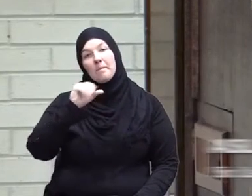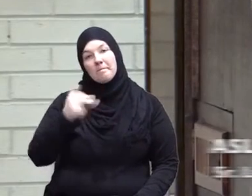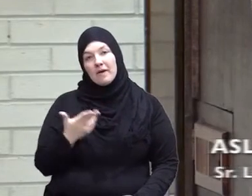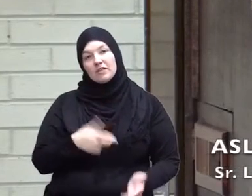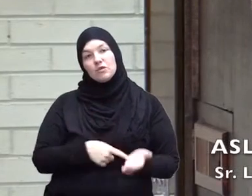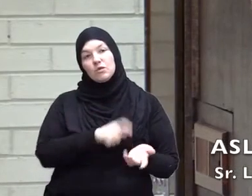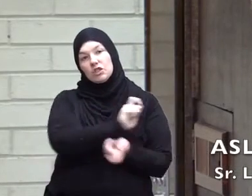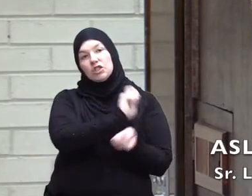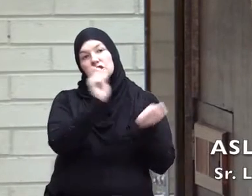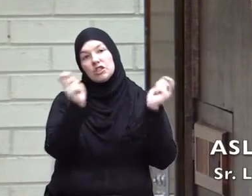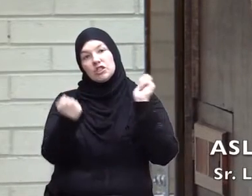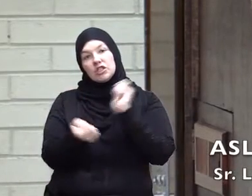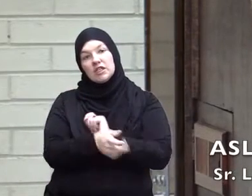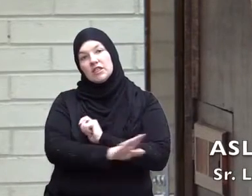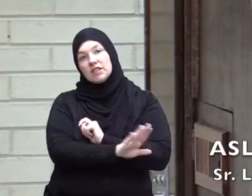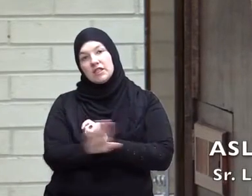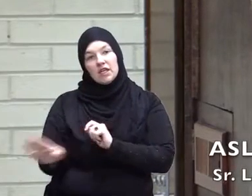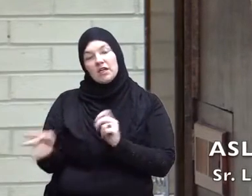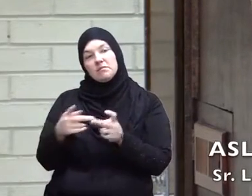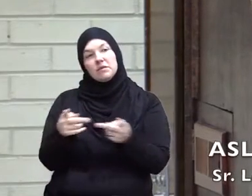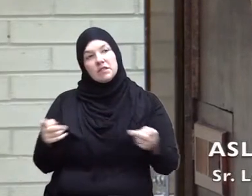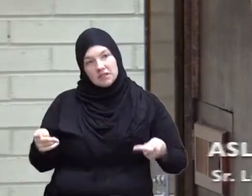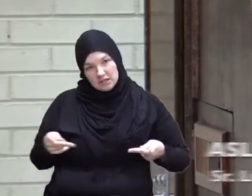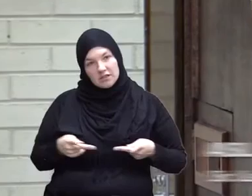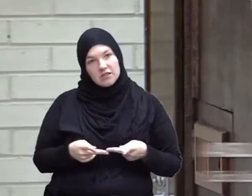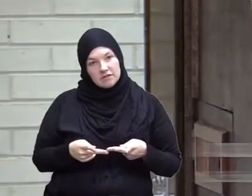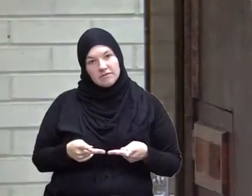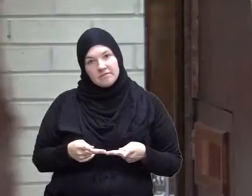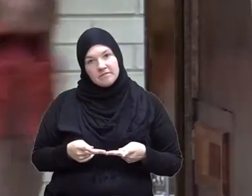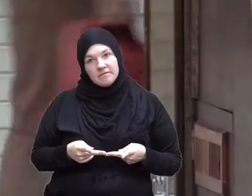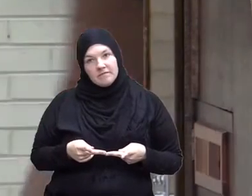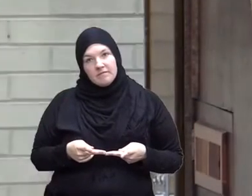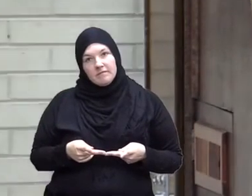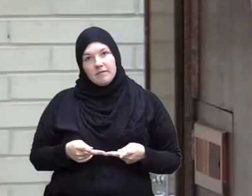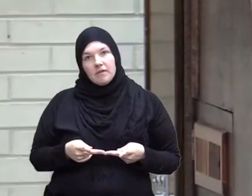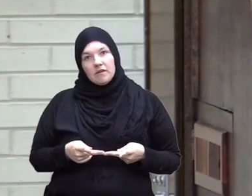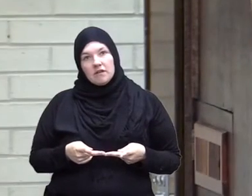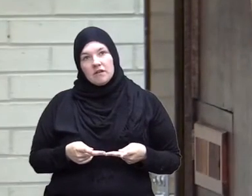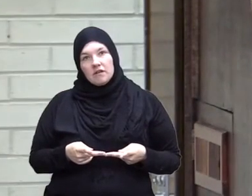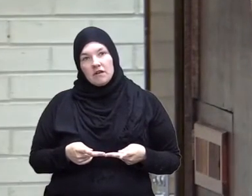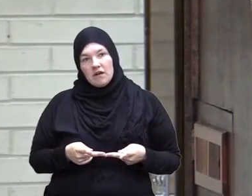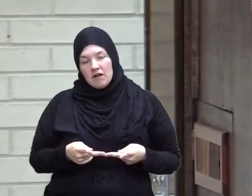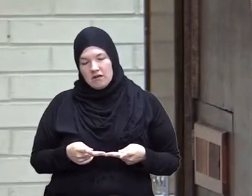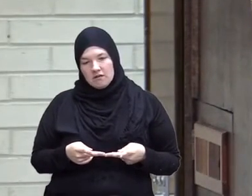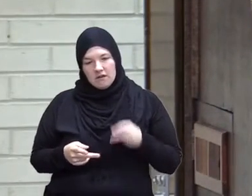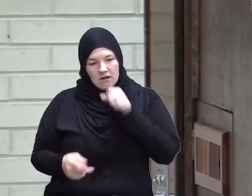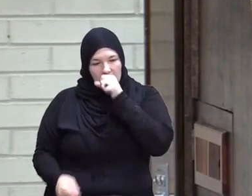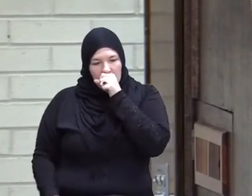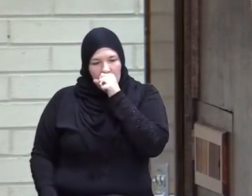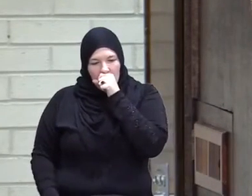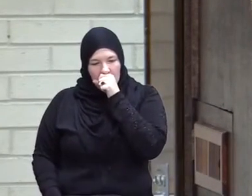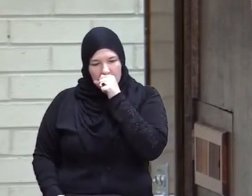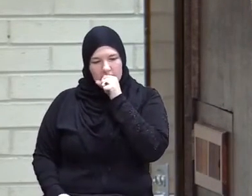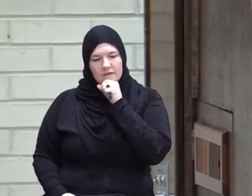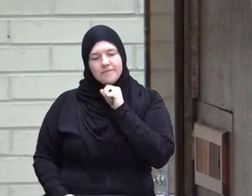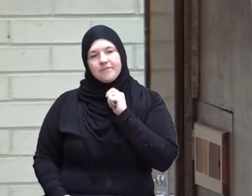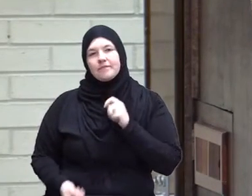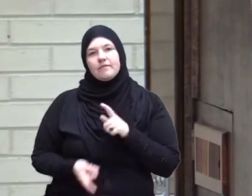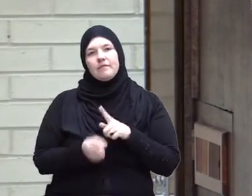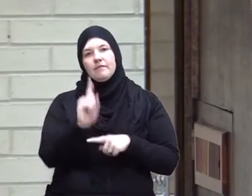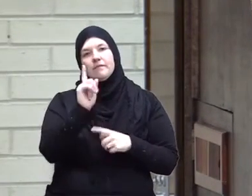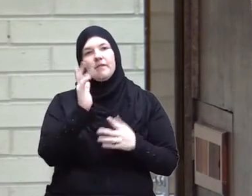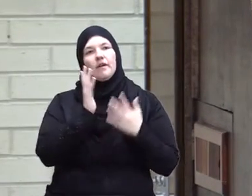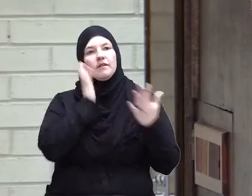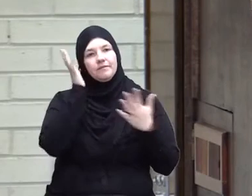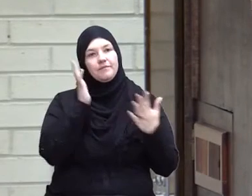the position in which we are of insult, humility and demotion in